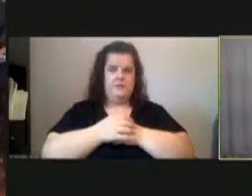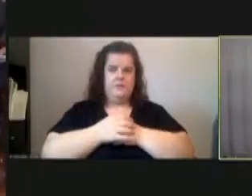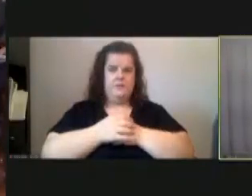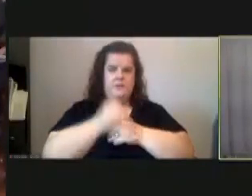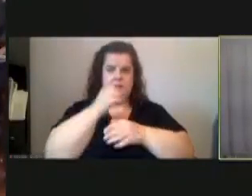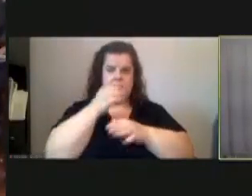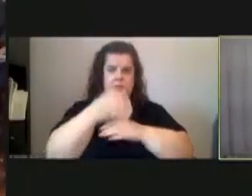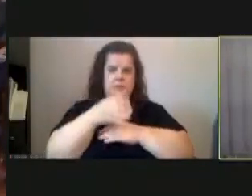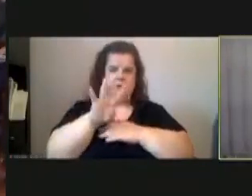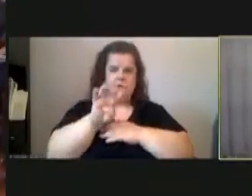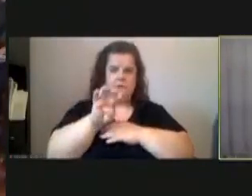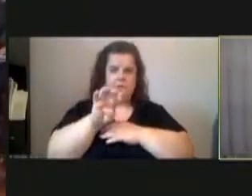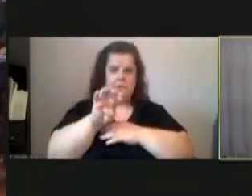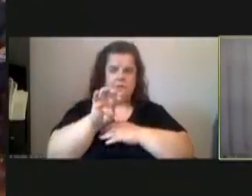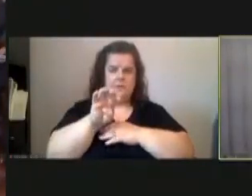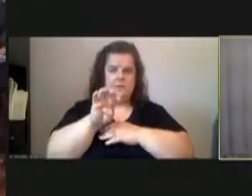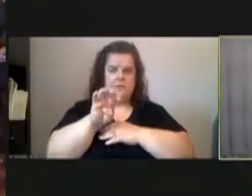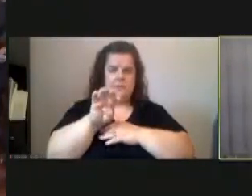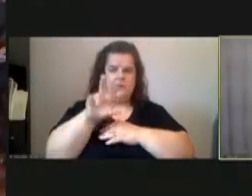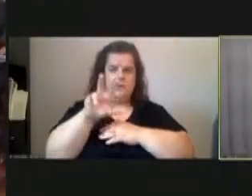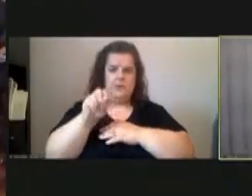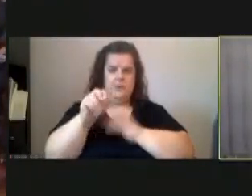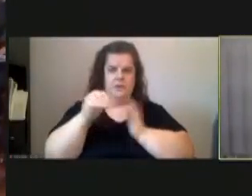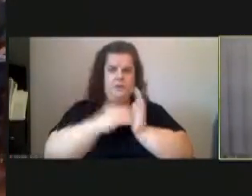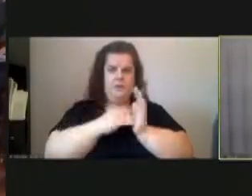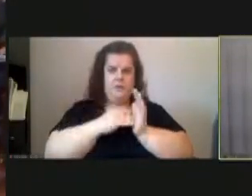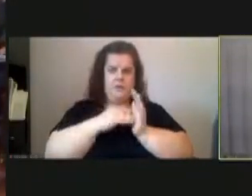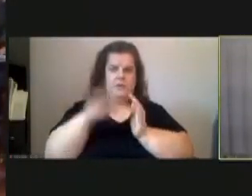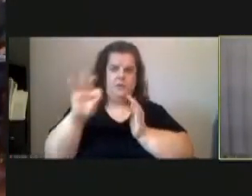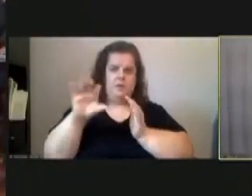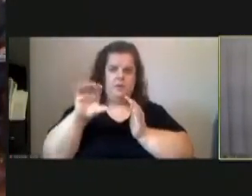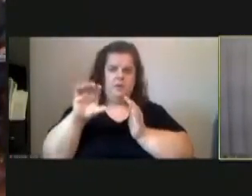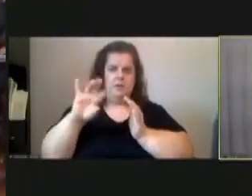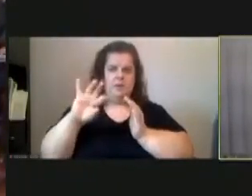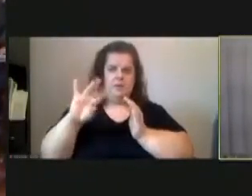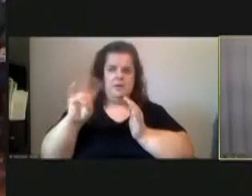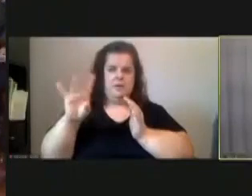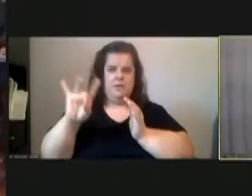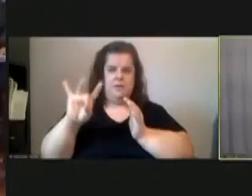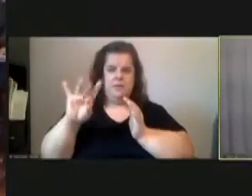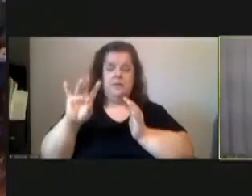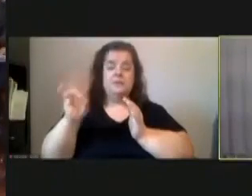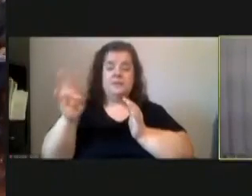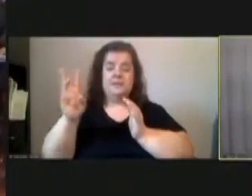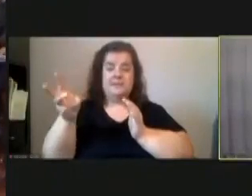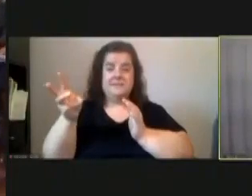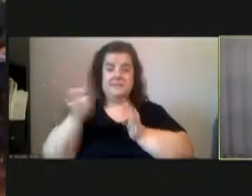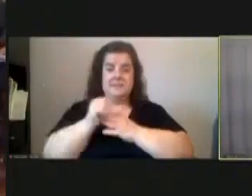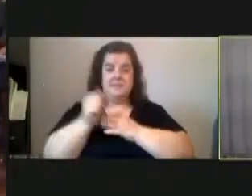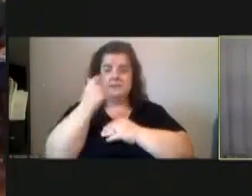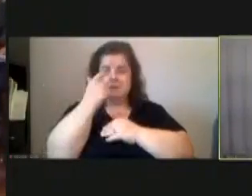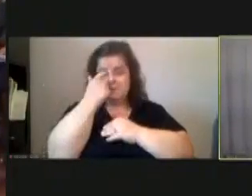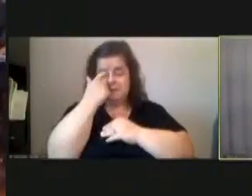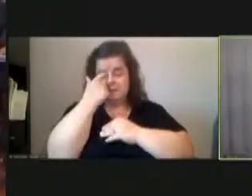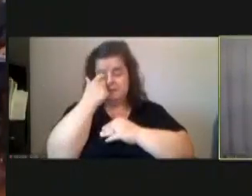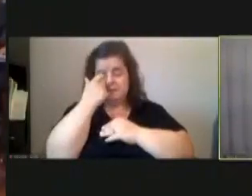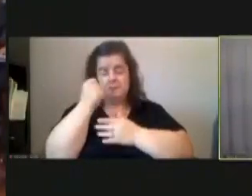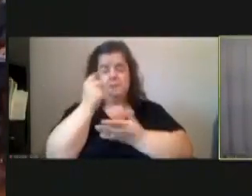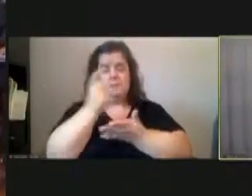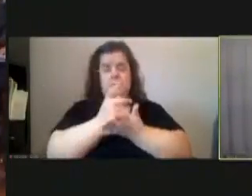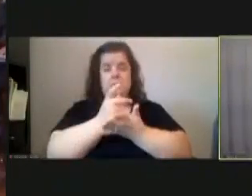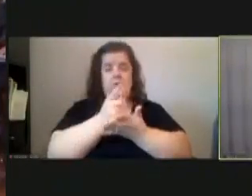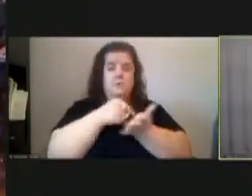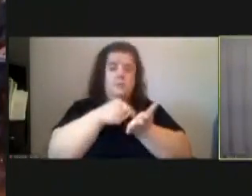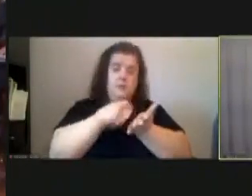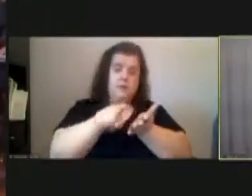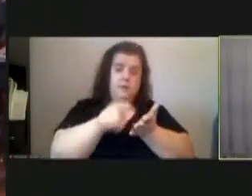430 thousand 976 dollars and to authorize appropriation of